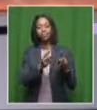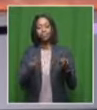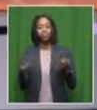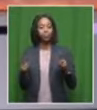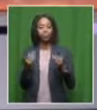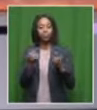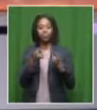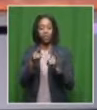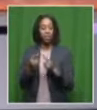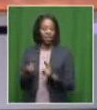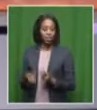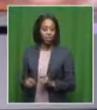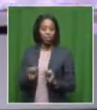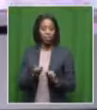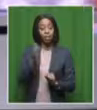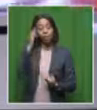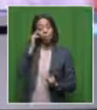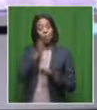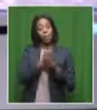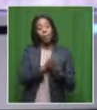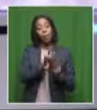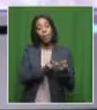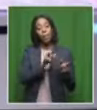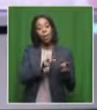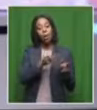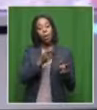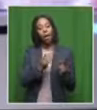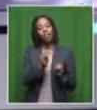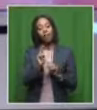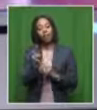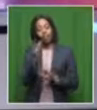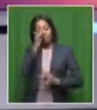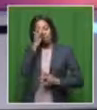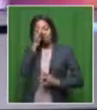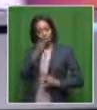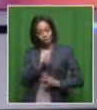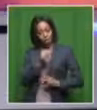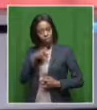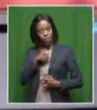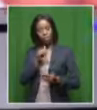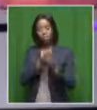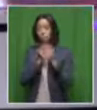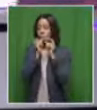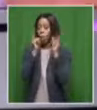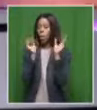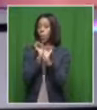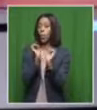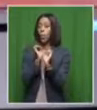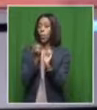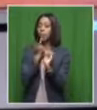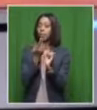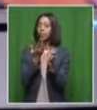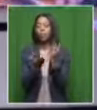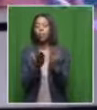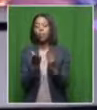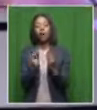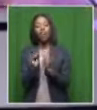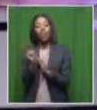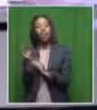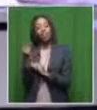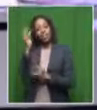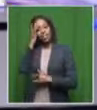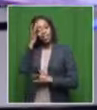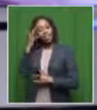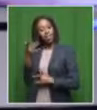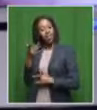person to person. Remember that other people may have underlying medical conditions. Some are not even aware that they have underlying medical